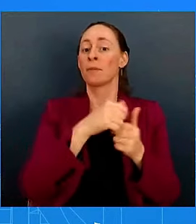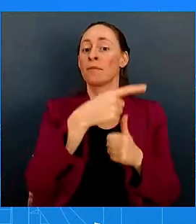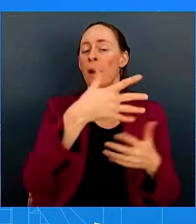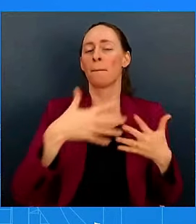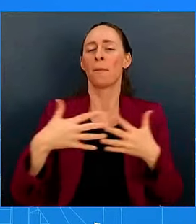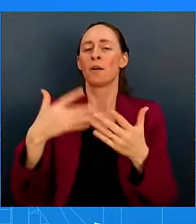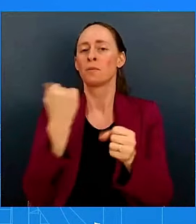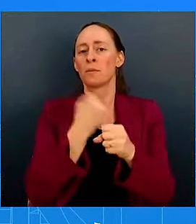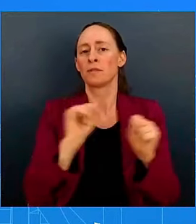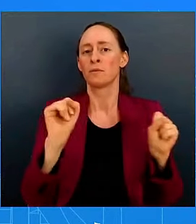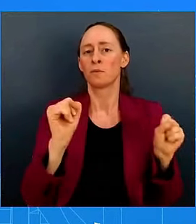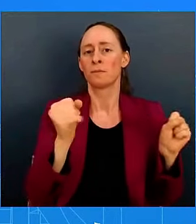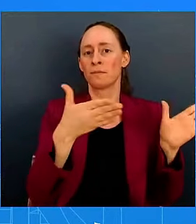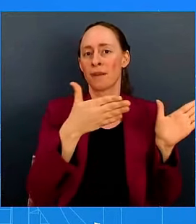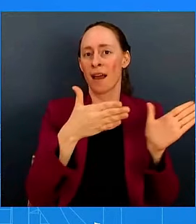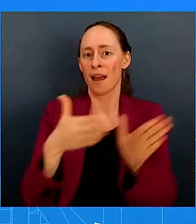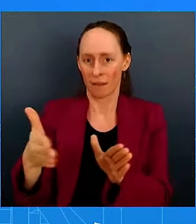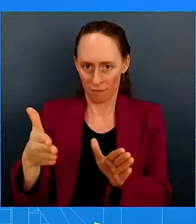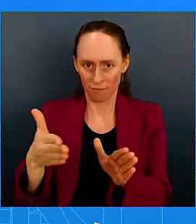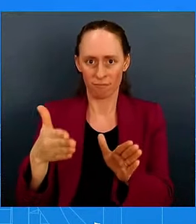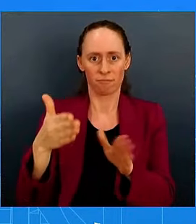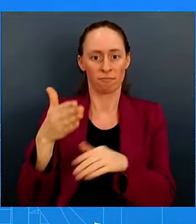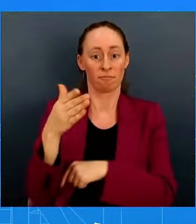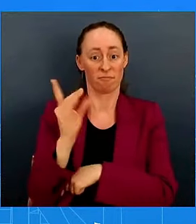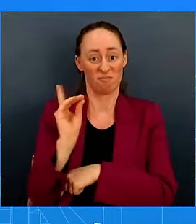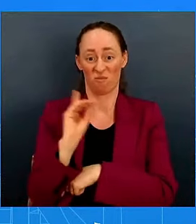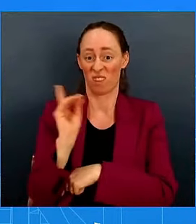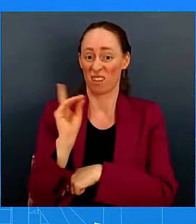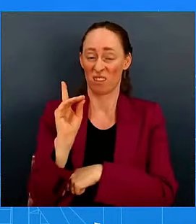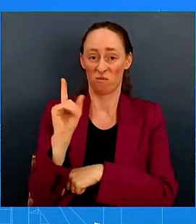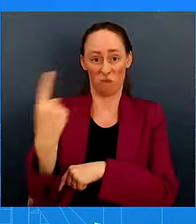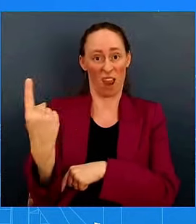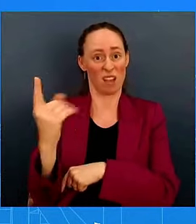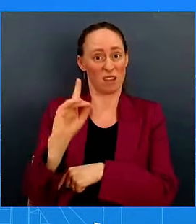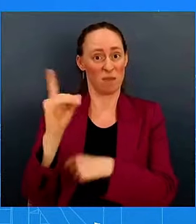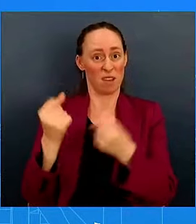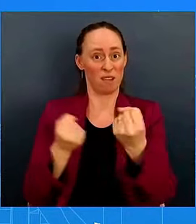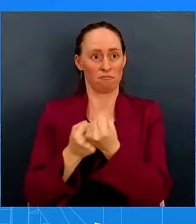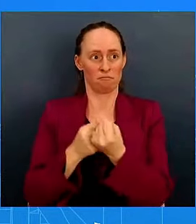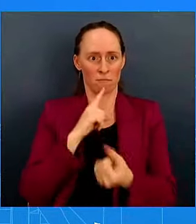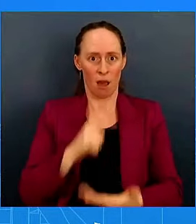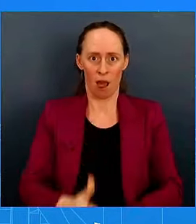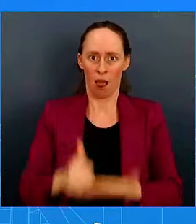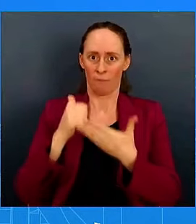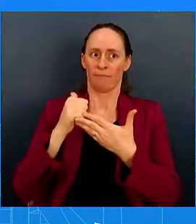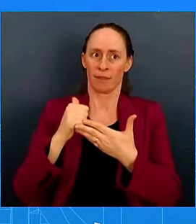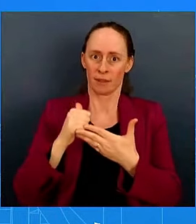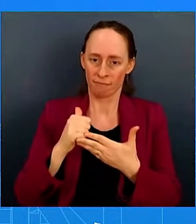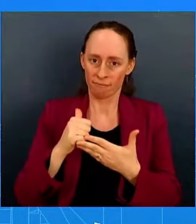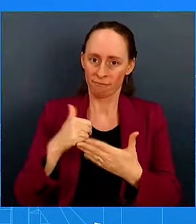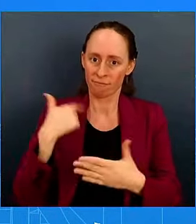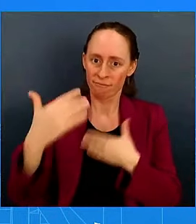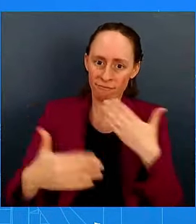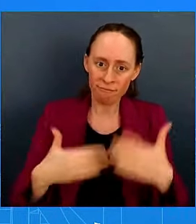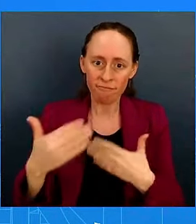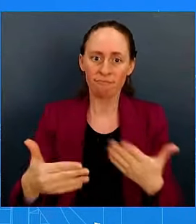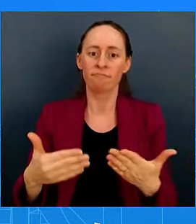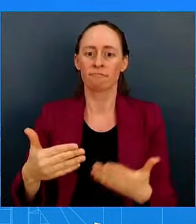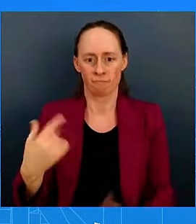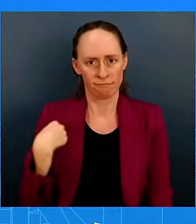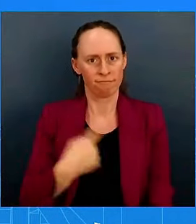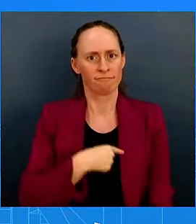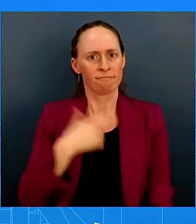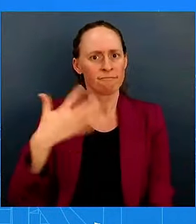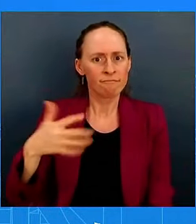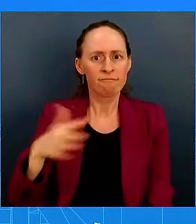actually made a difference. So you've seen some of the approaches that the president has been able to do. We have already beat Big Pharma. And so you have